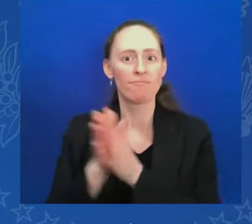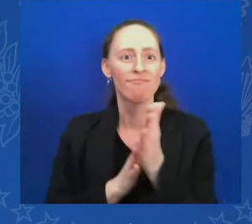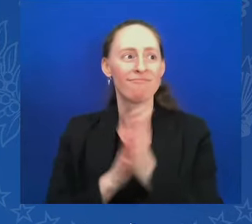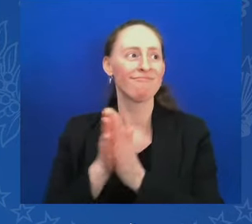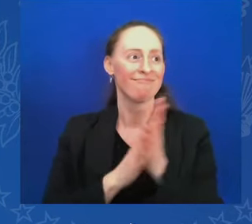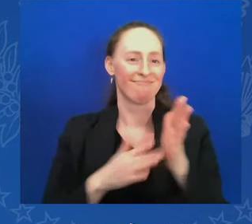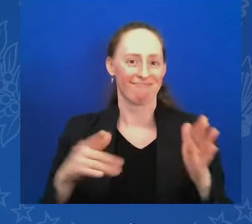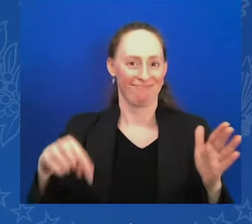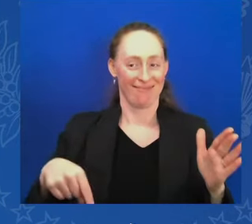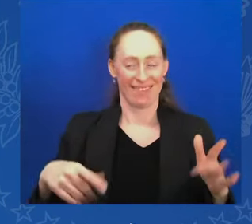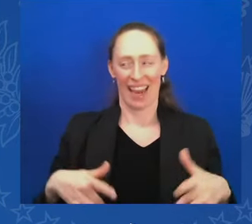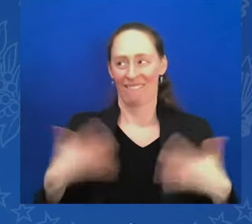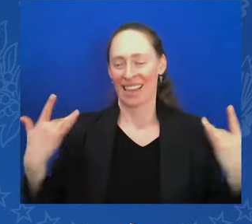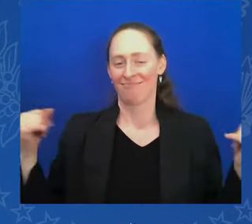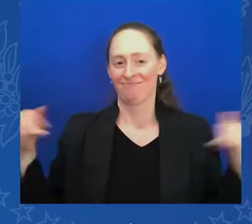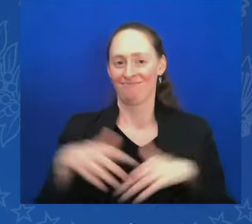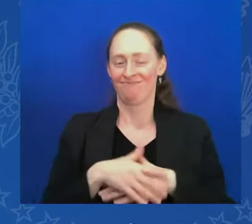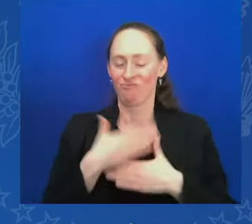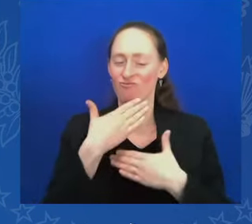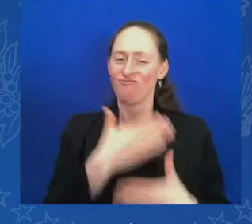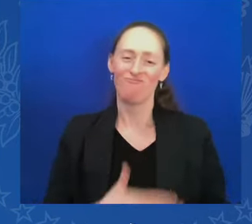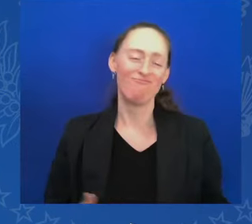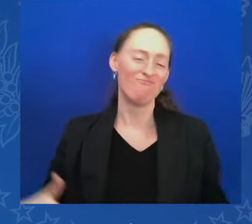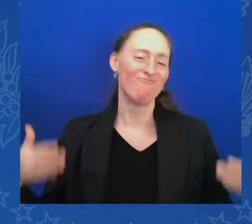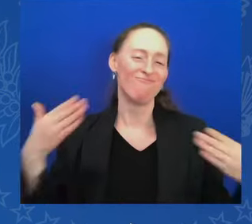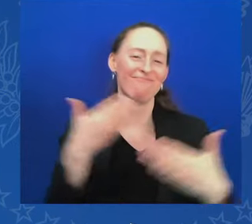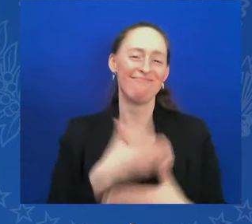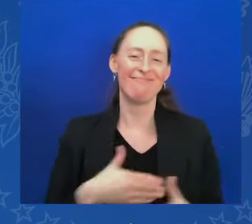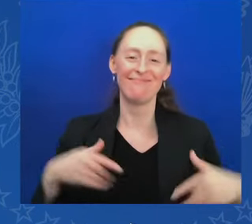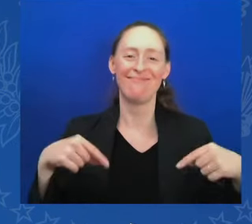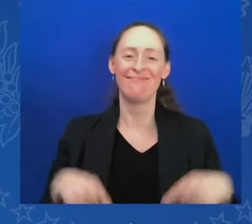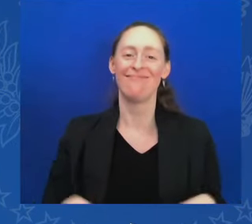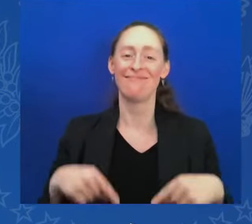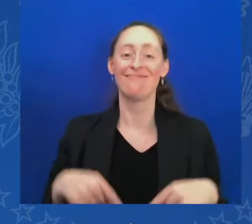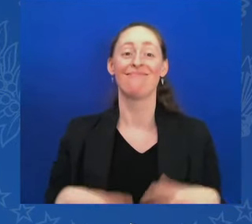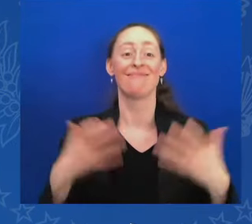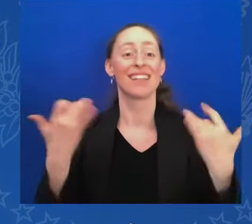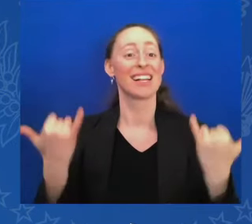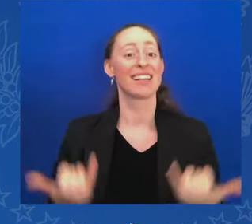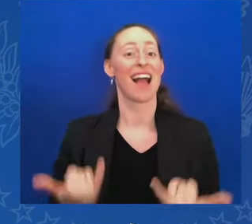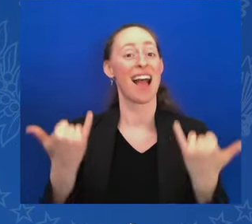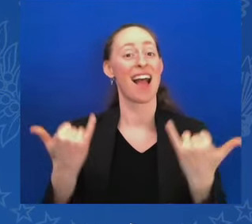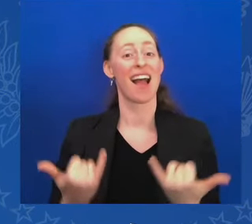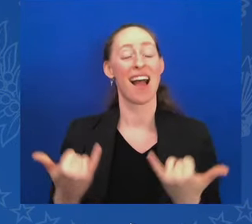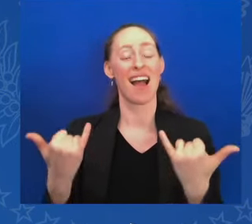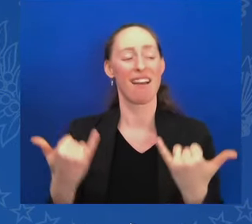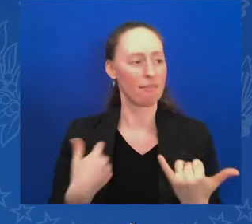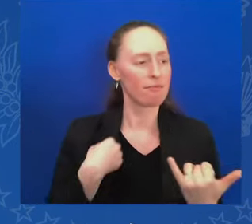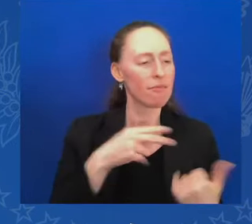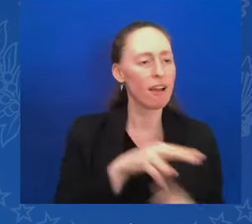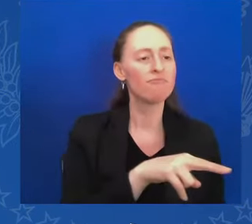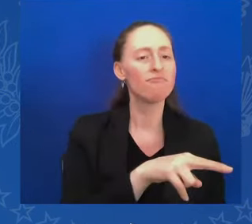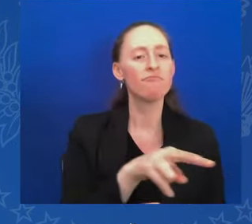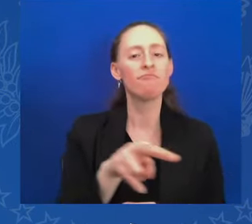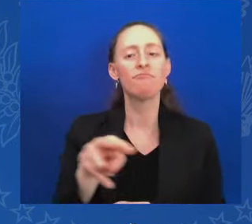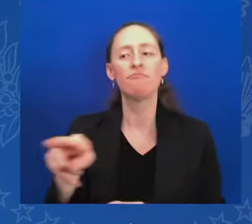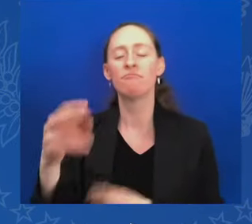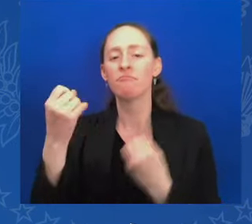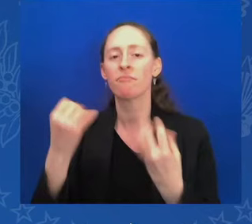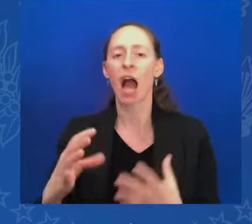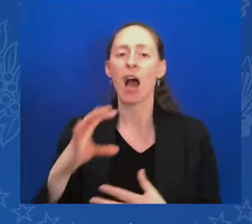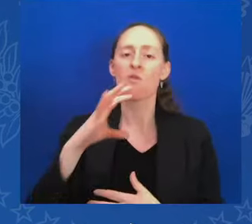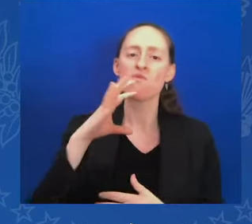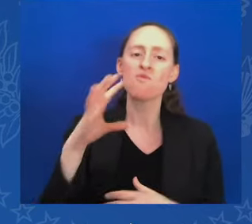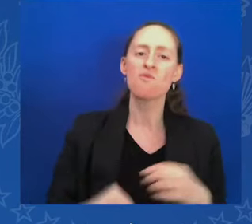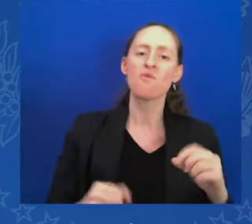we're in a situation where I have found lifelong friends in this audience, mentors in this country.